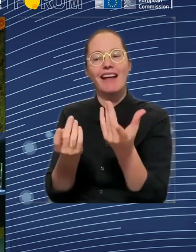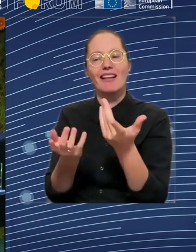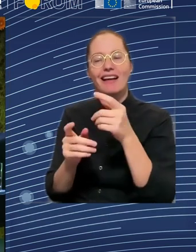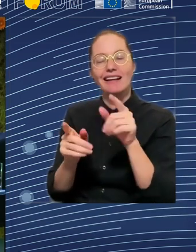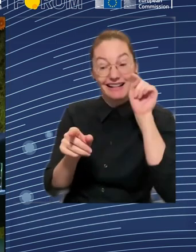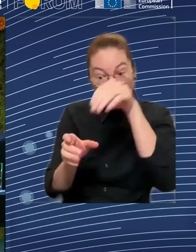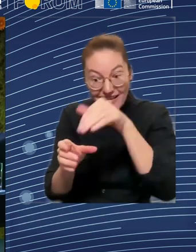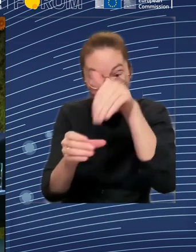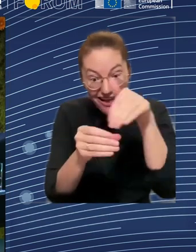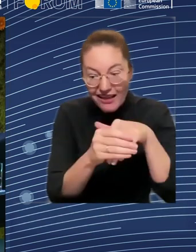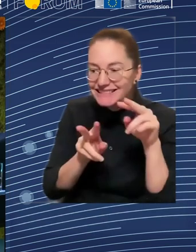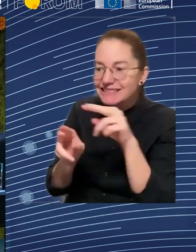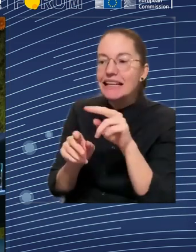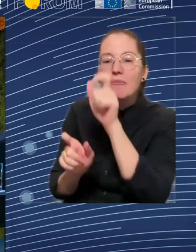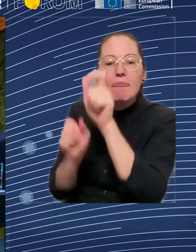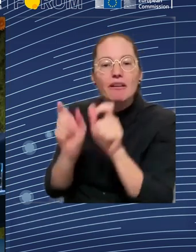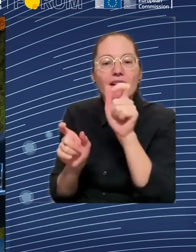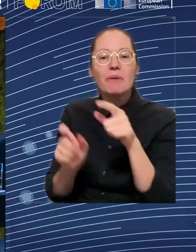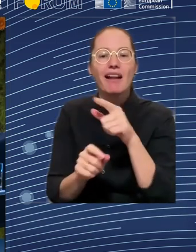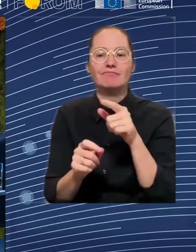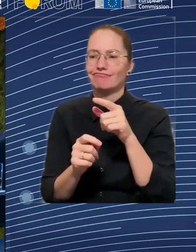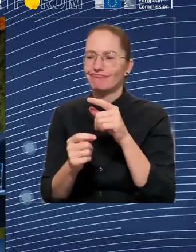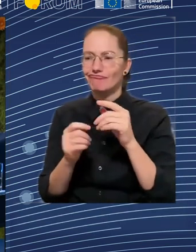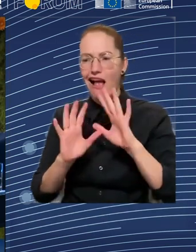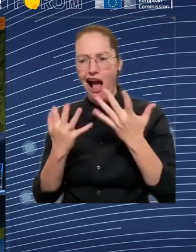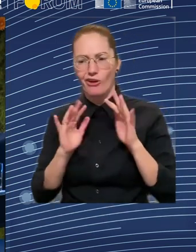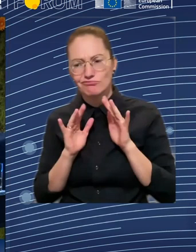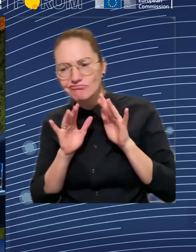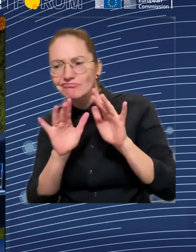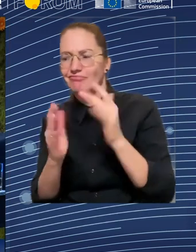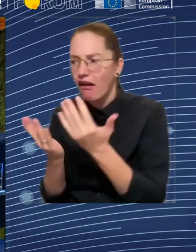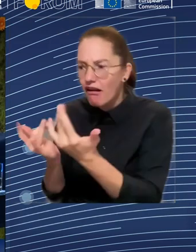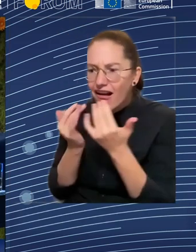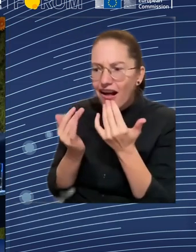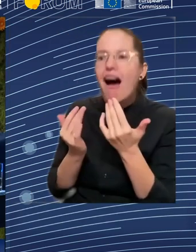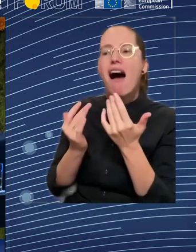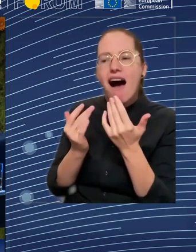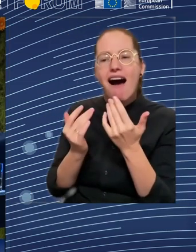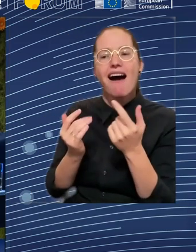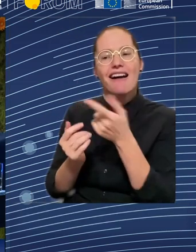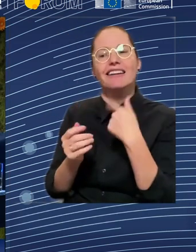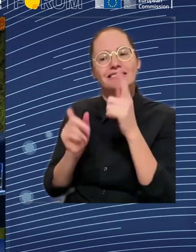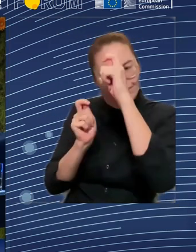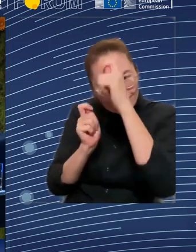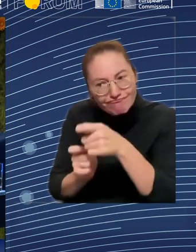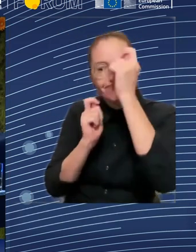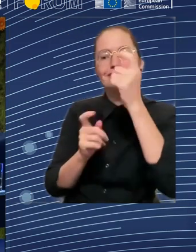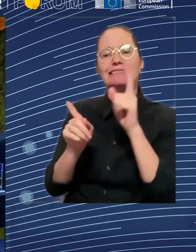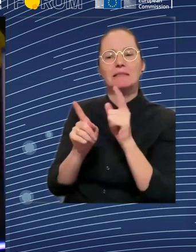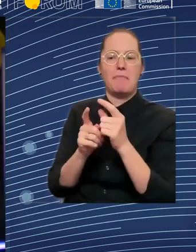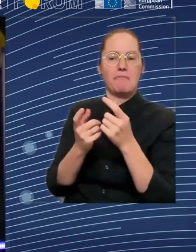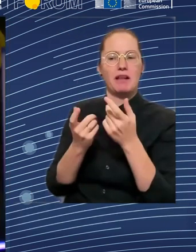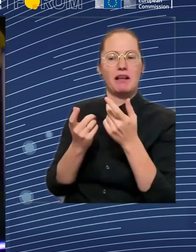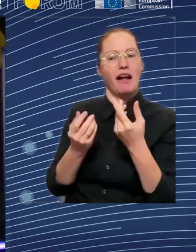regional, national, and European level, and that there is a consideration for all of their